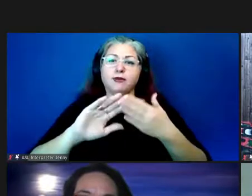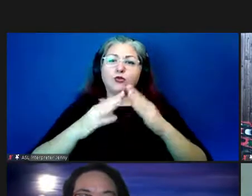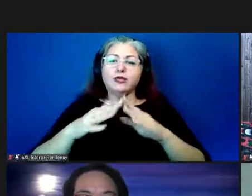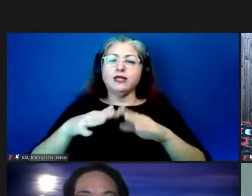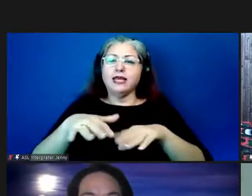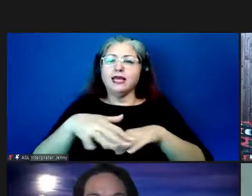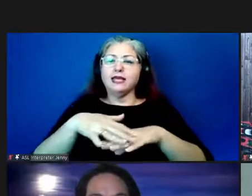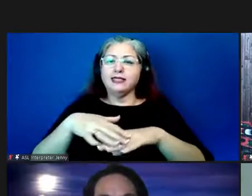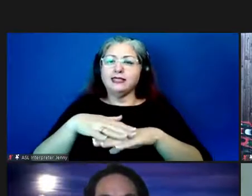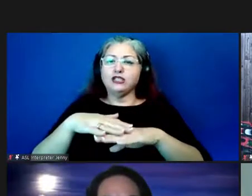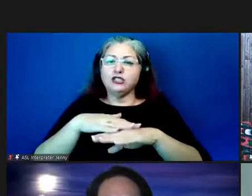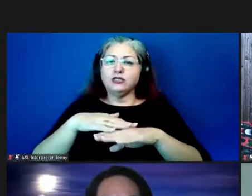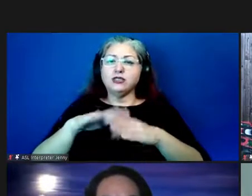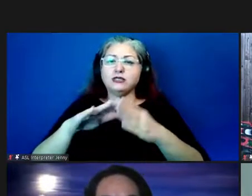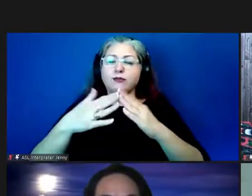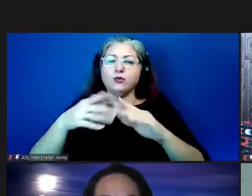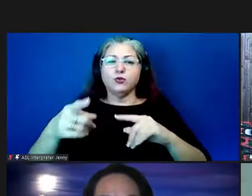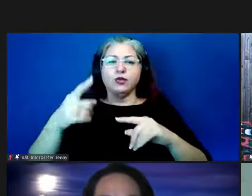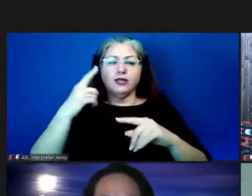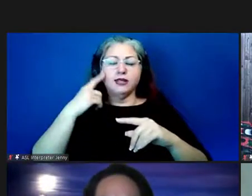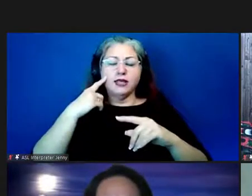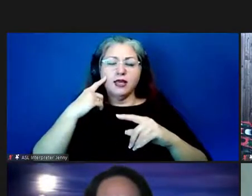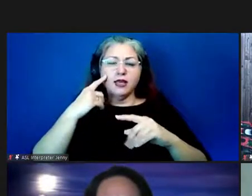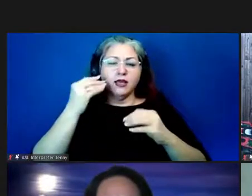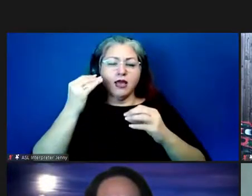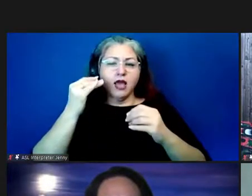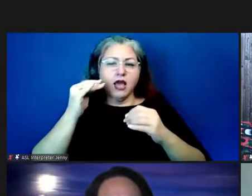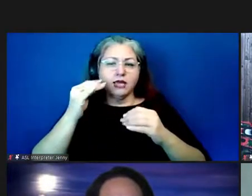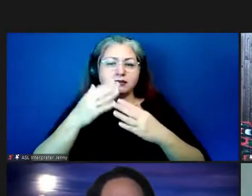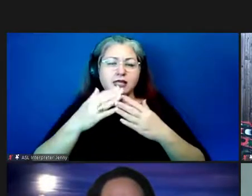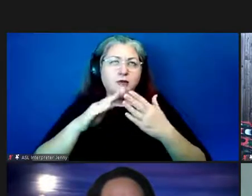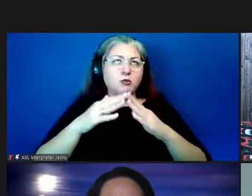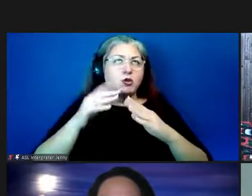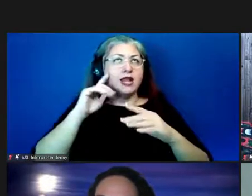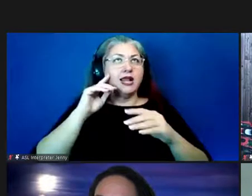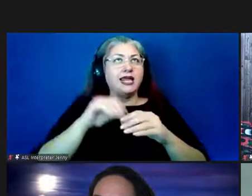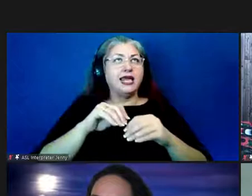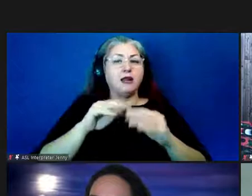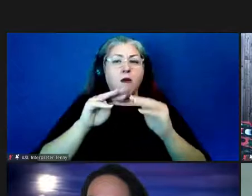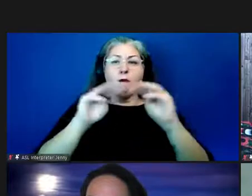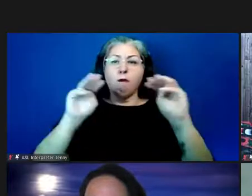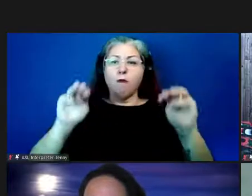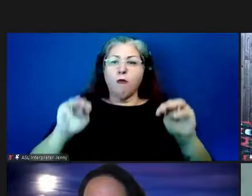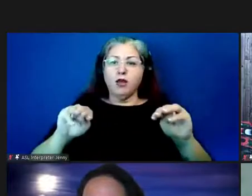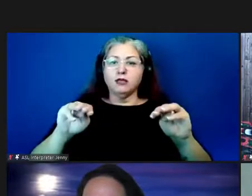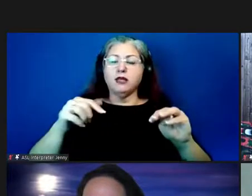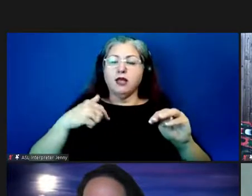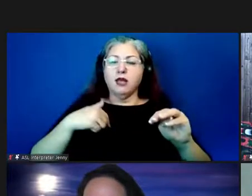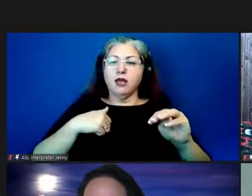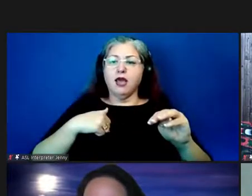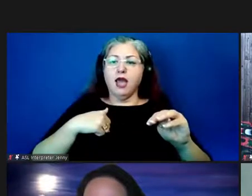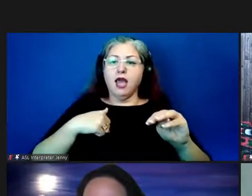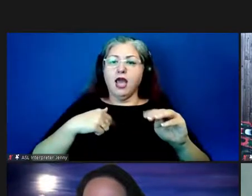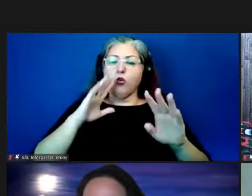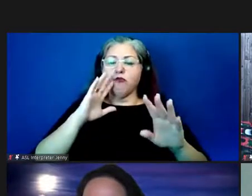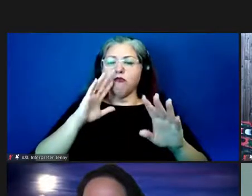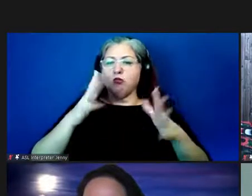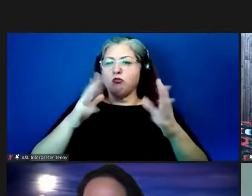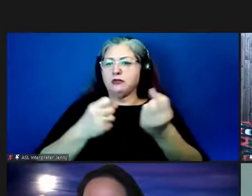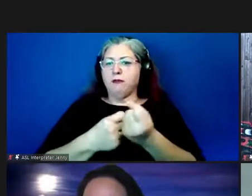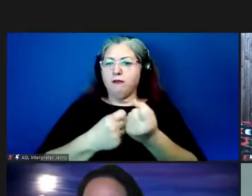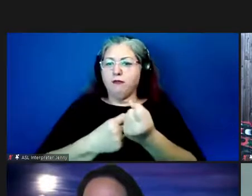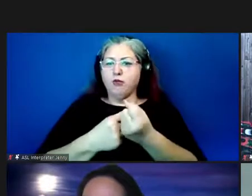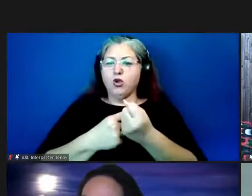communities i'm thinking about some couple um communities in montana that i um support their